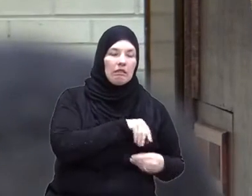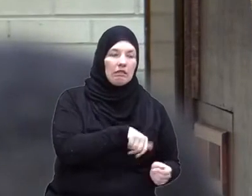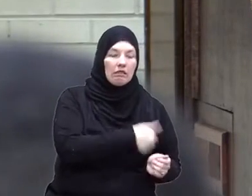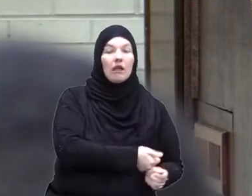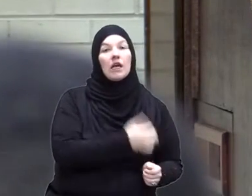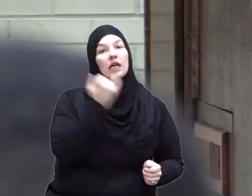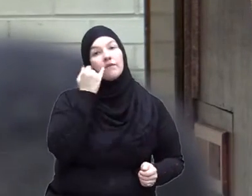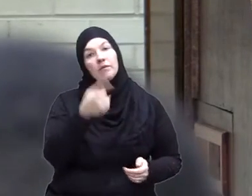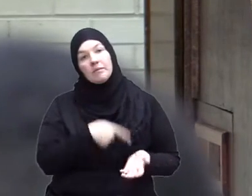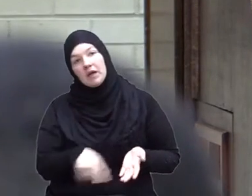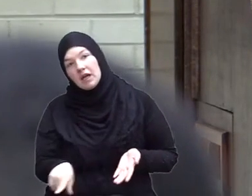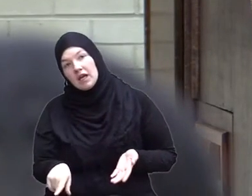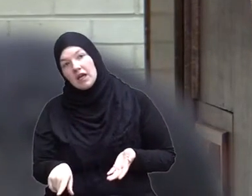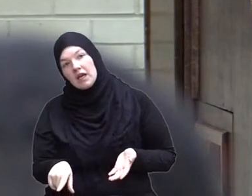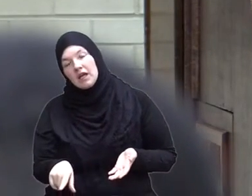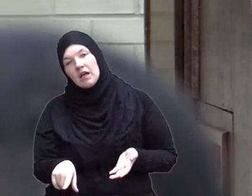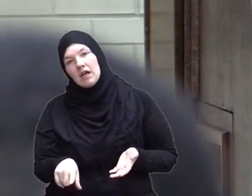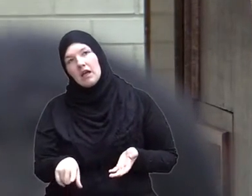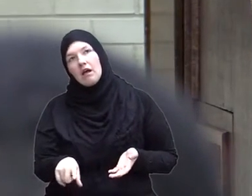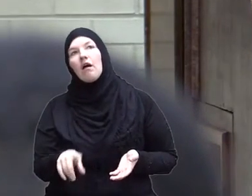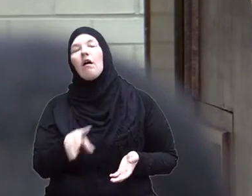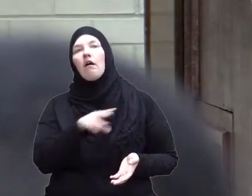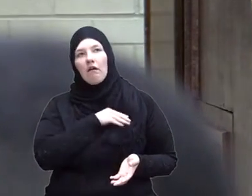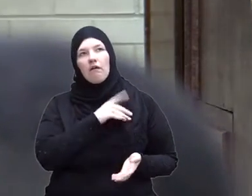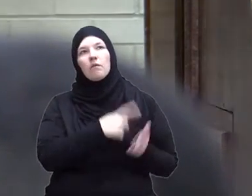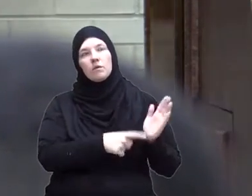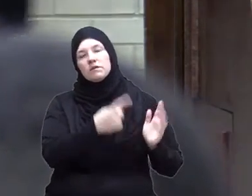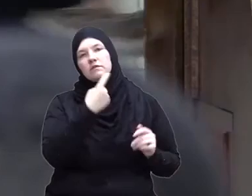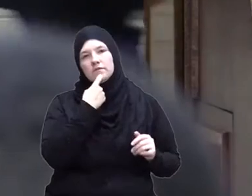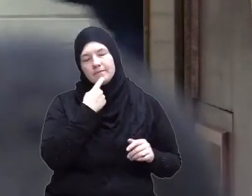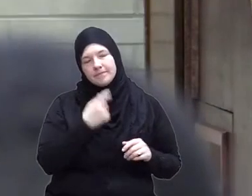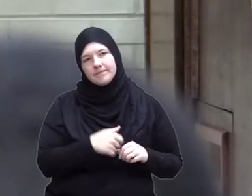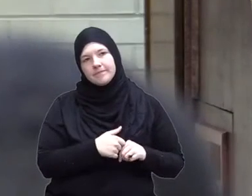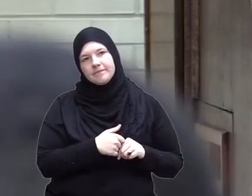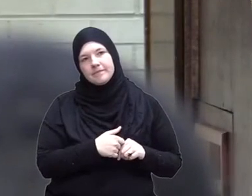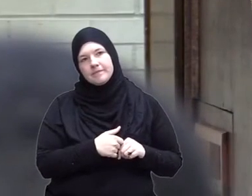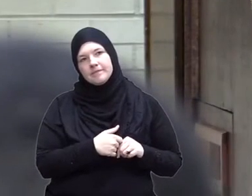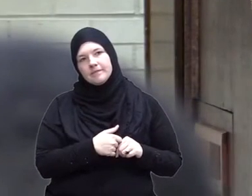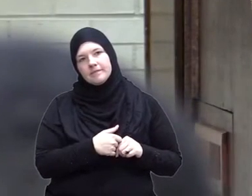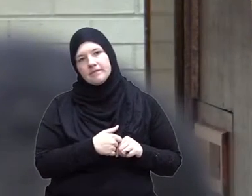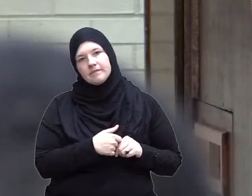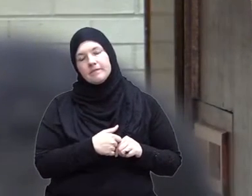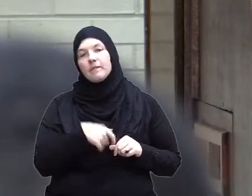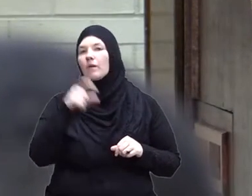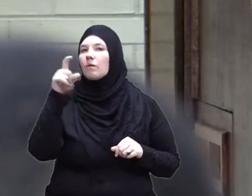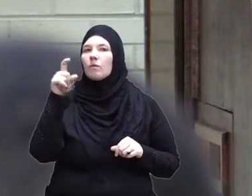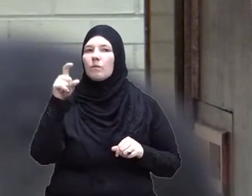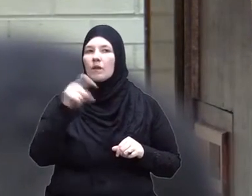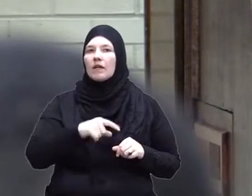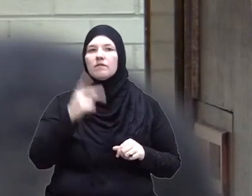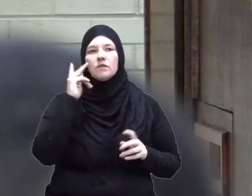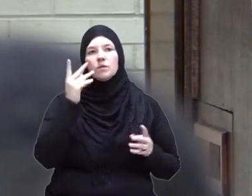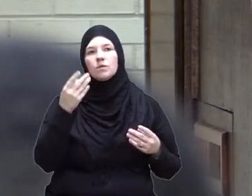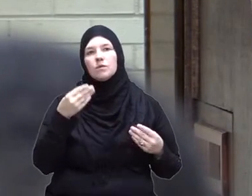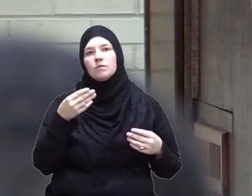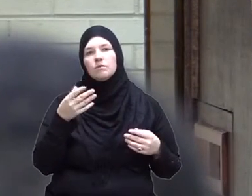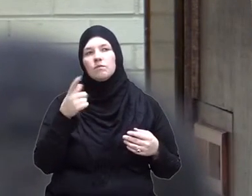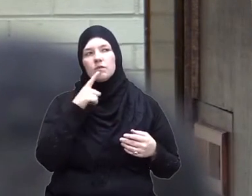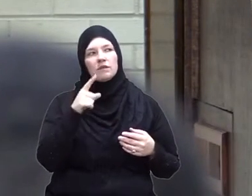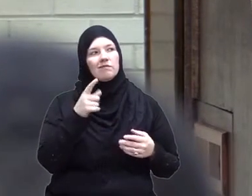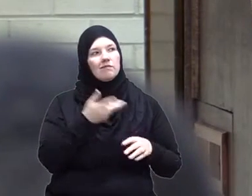if you pay you say and your say will be carried out so we have sold our scholars